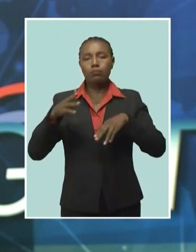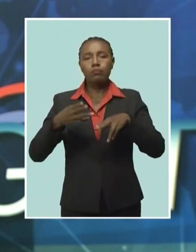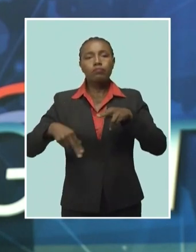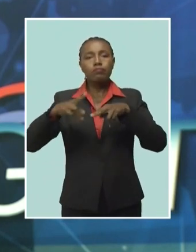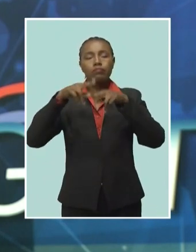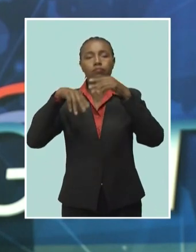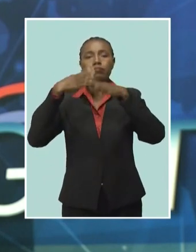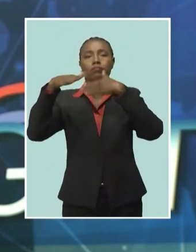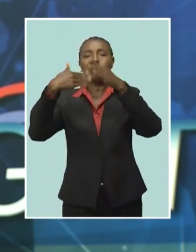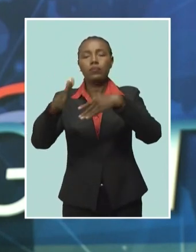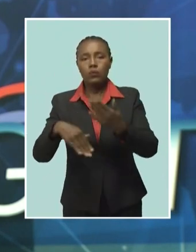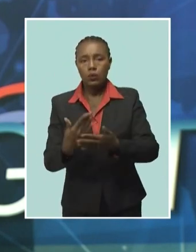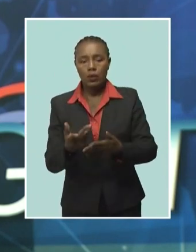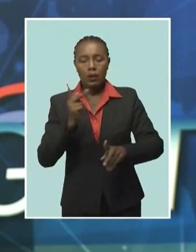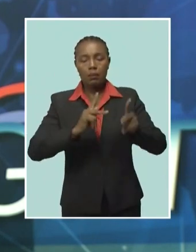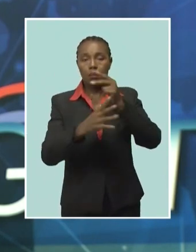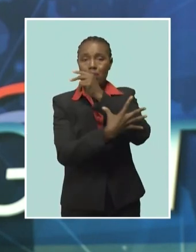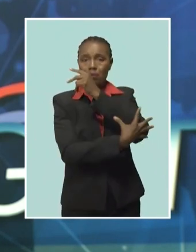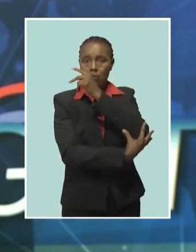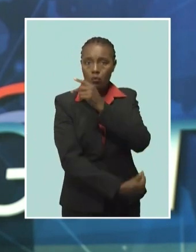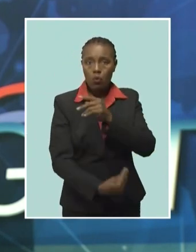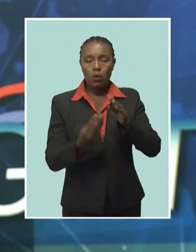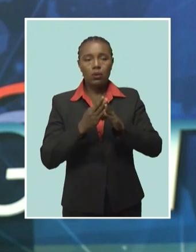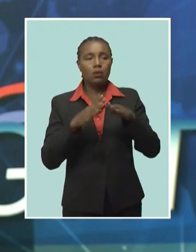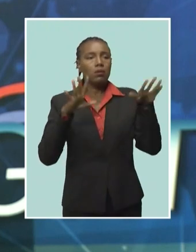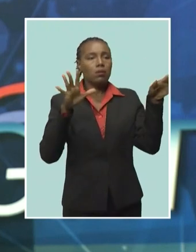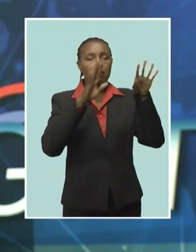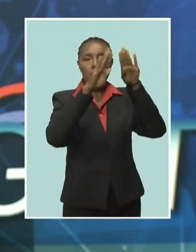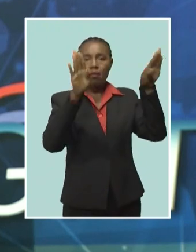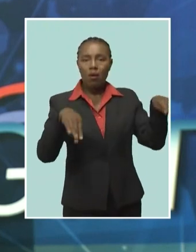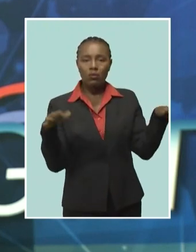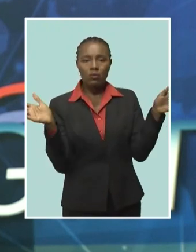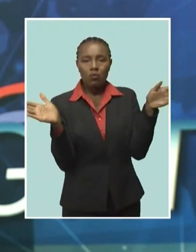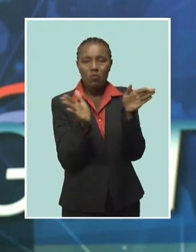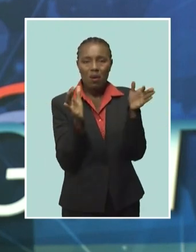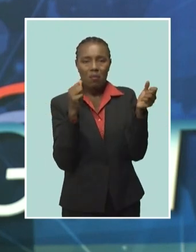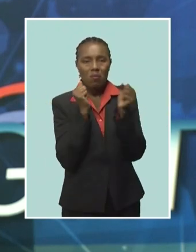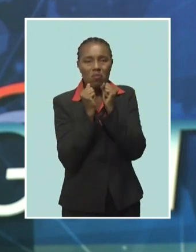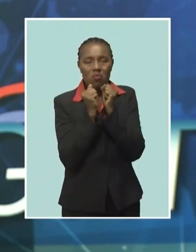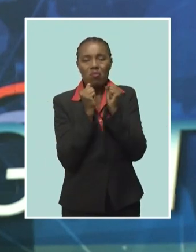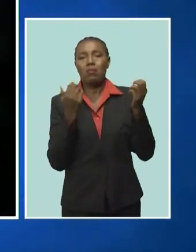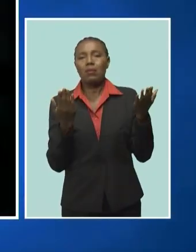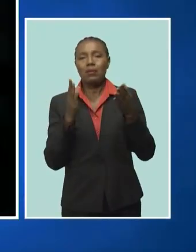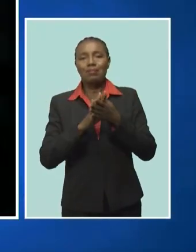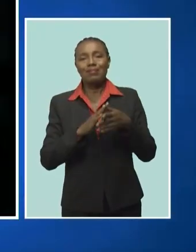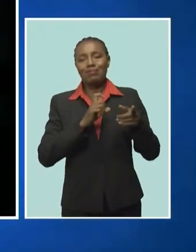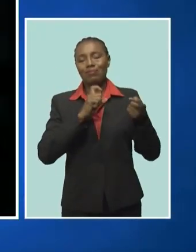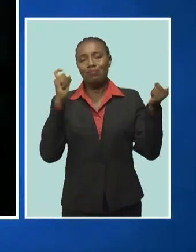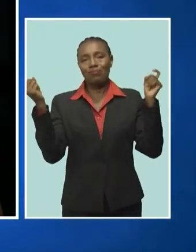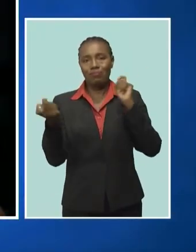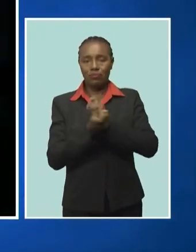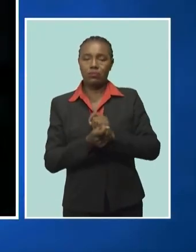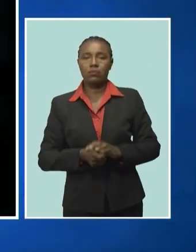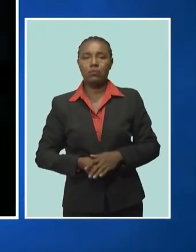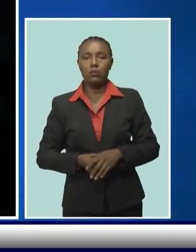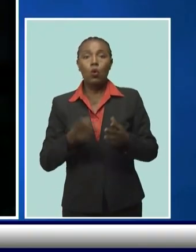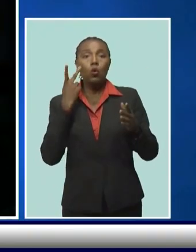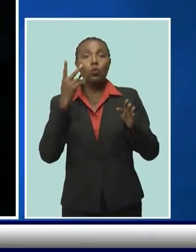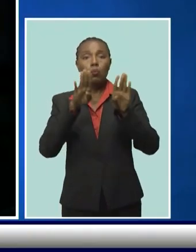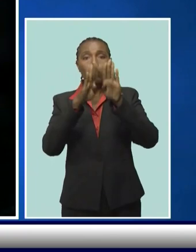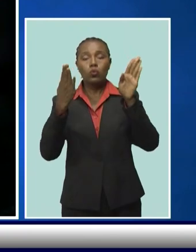poor people can get away from the cramped housing conditions that they have been subjected to. When you knock on doors